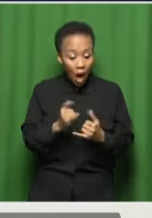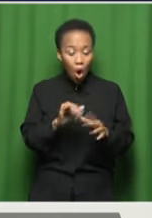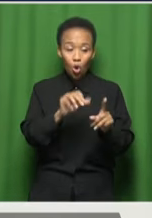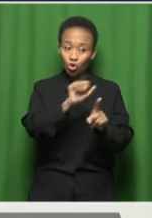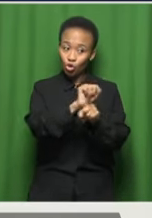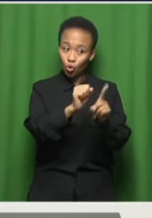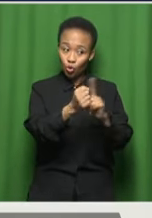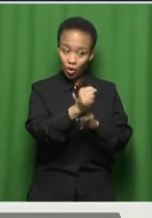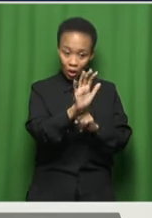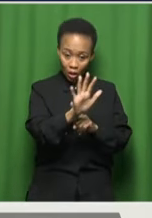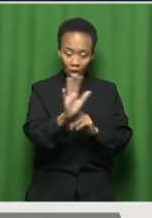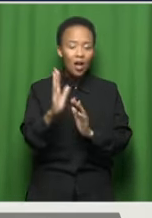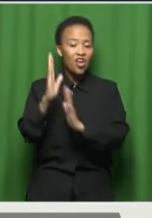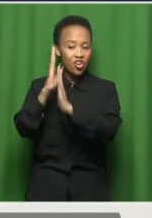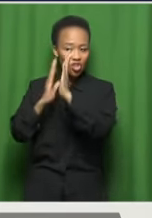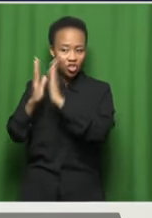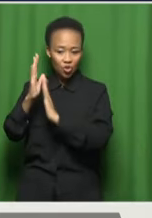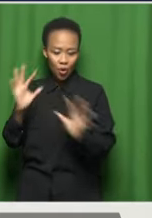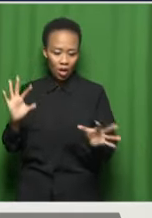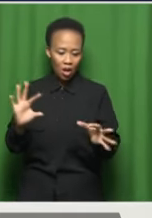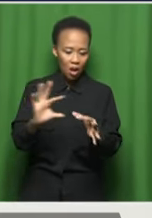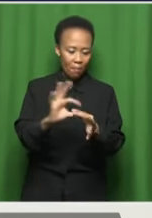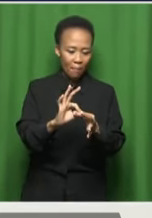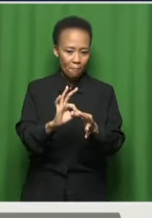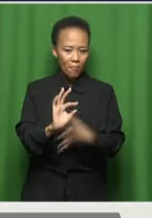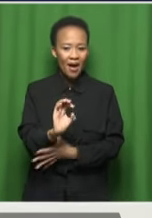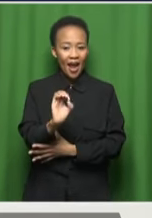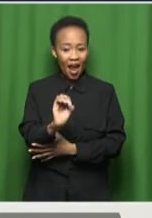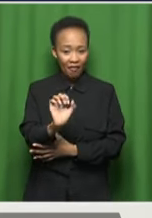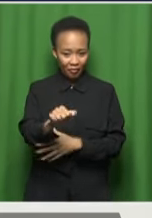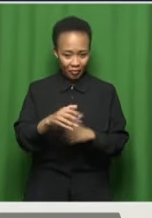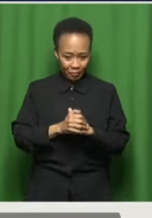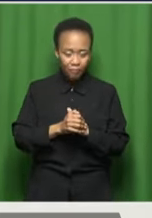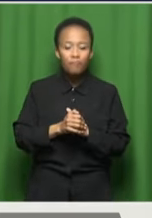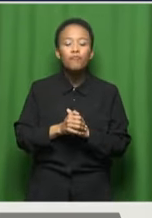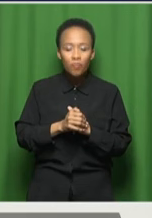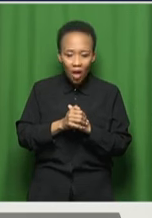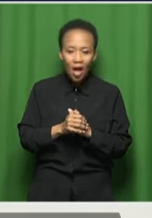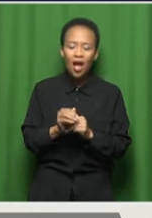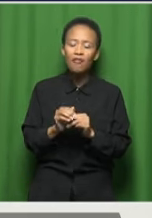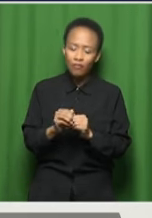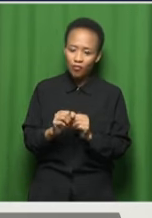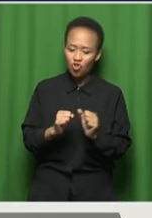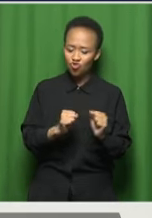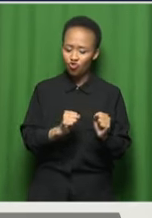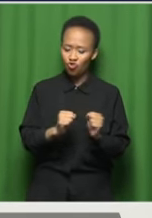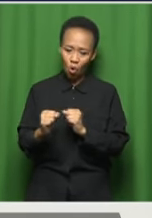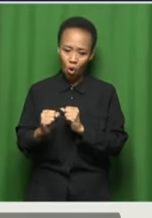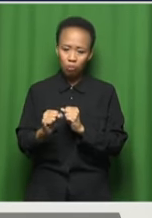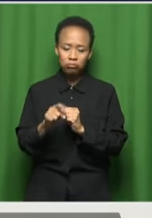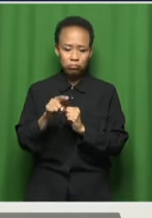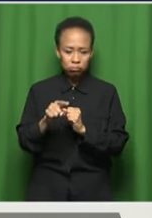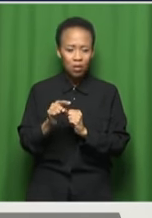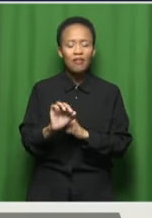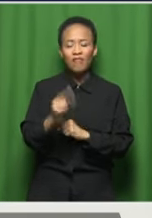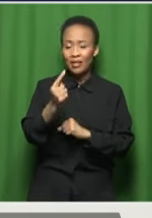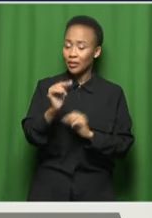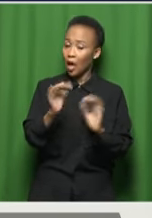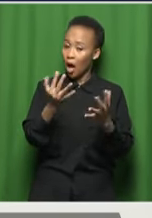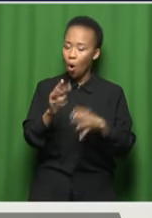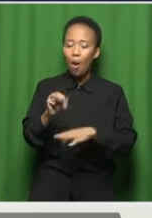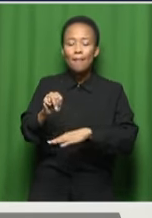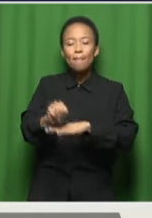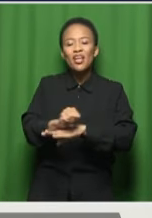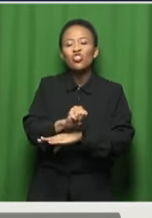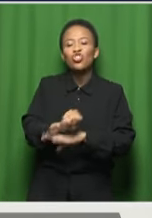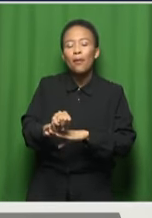and the past that we have as a people. So there is, um, you know, deep roots that go in terms of first mentorship, but also